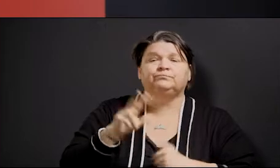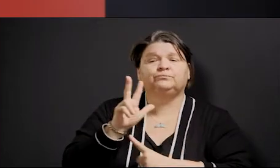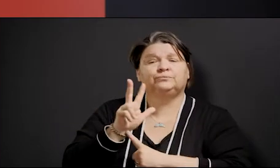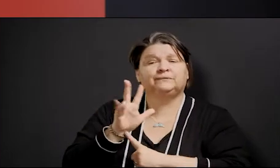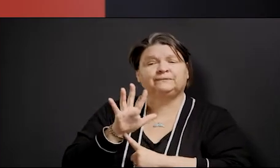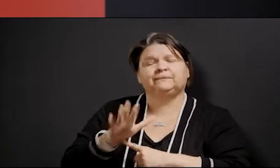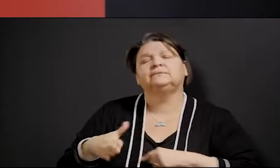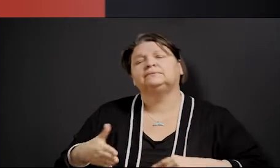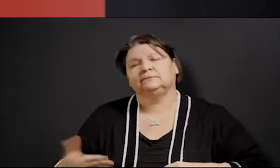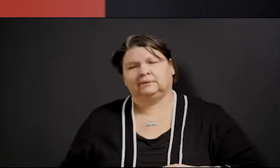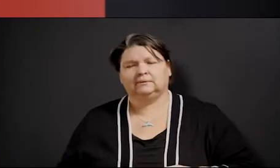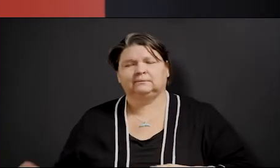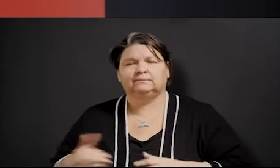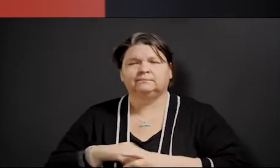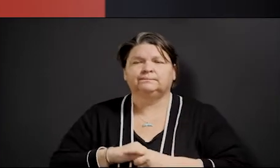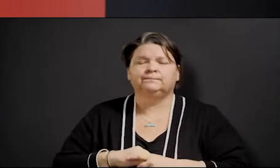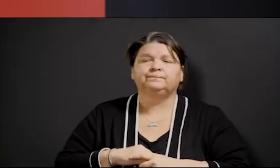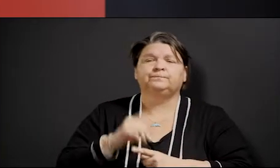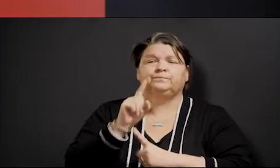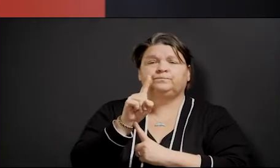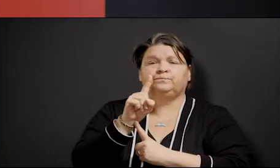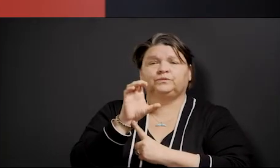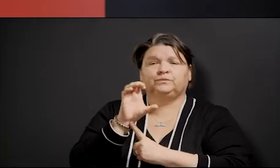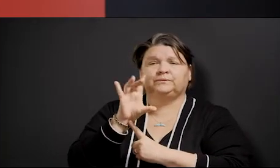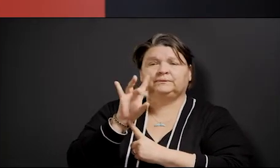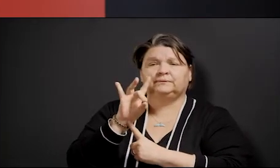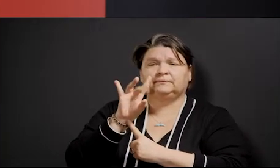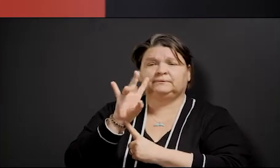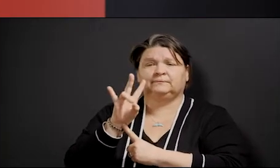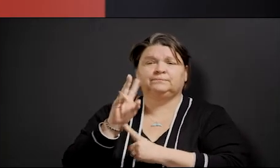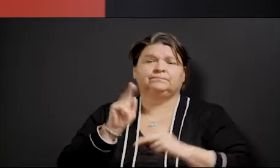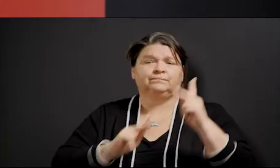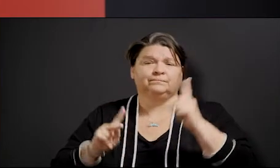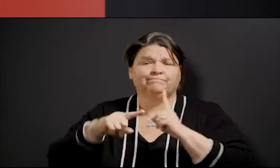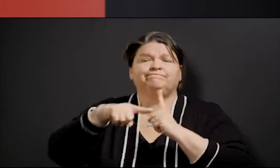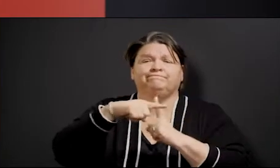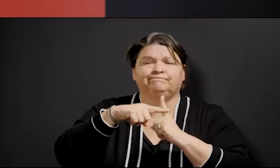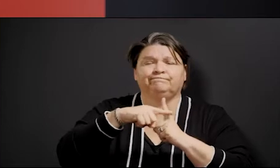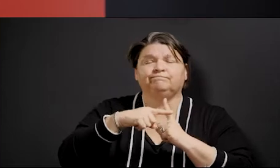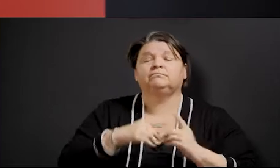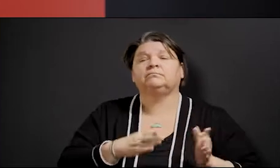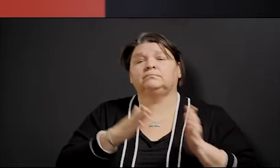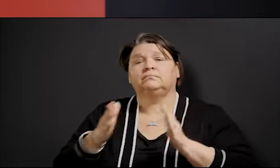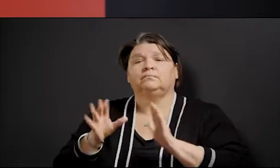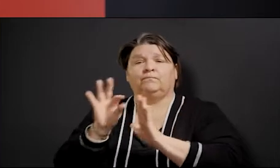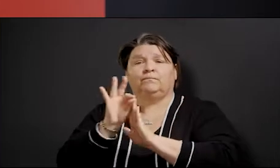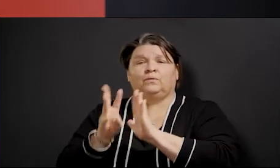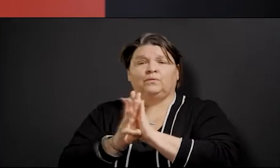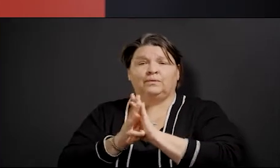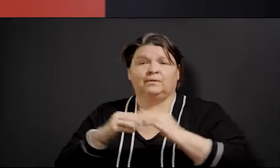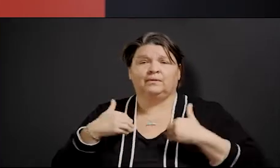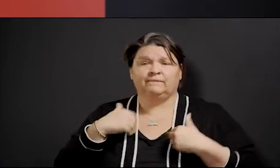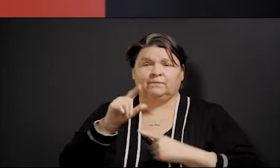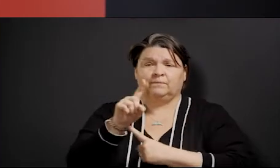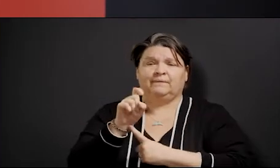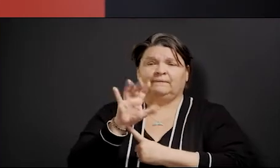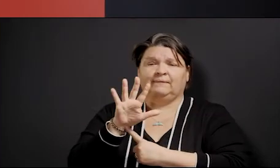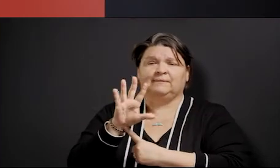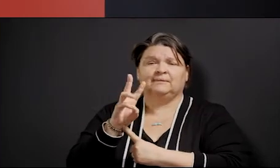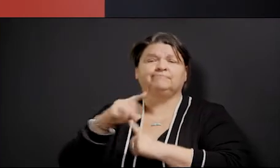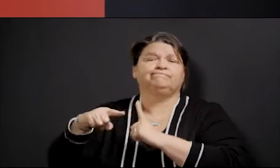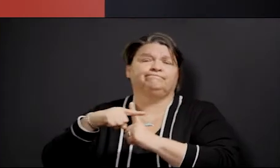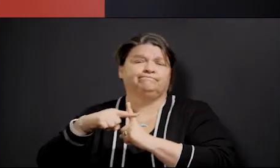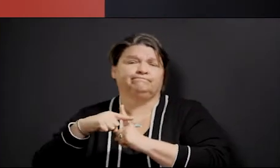187 recovered cases. Fort Worth has 466 positive cases and 20 fatalities.